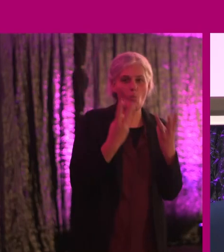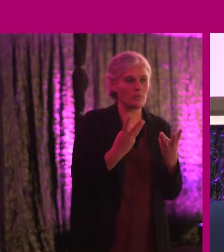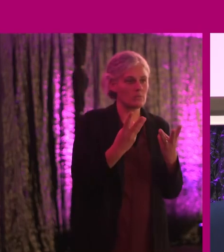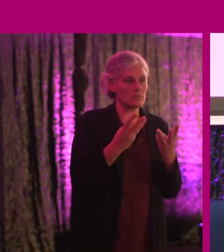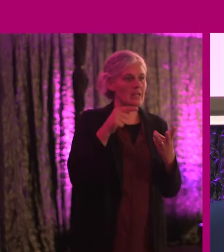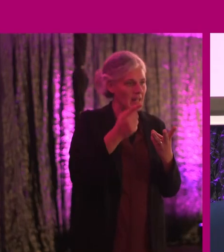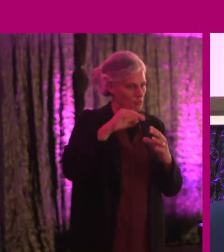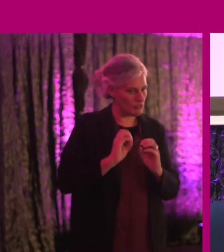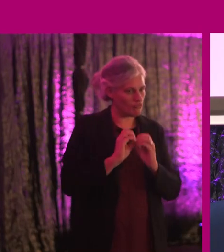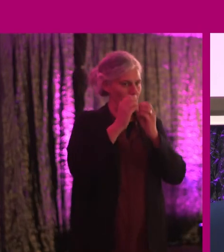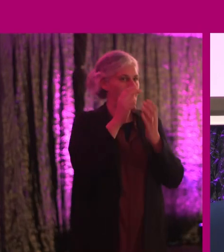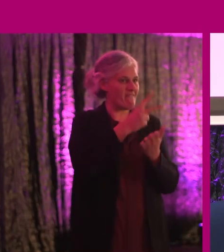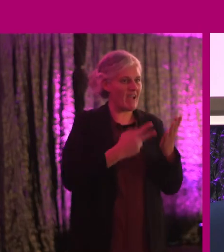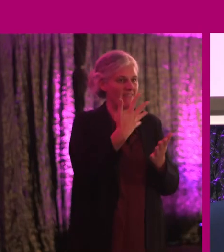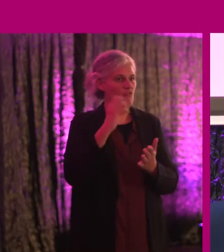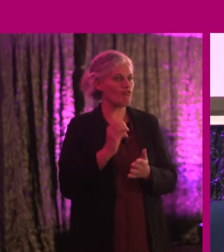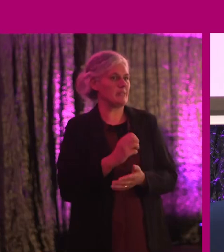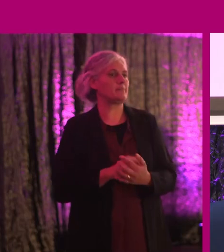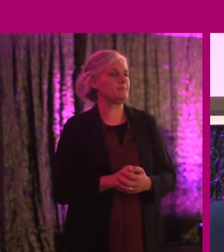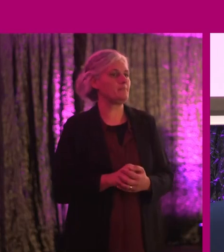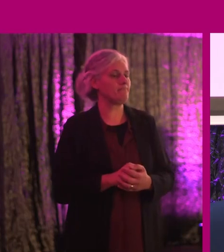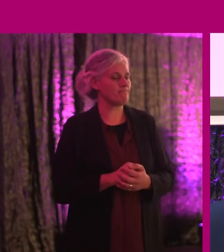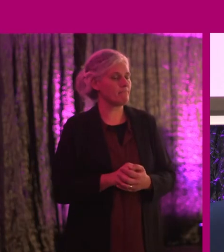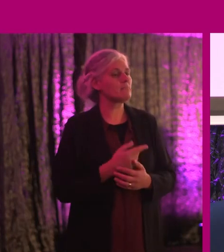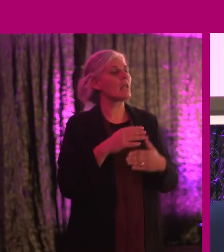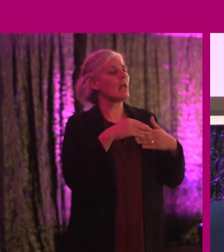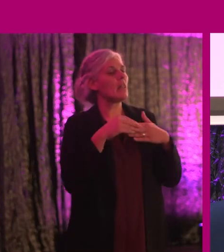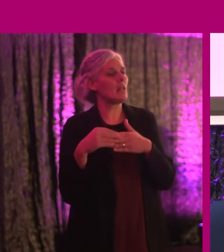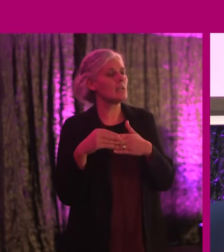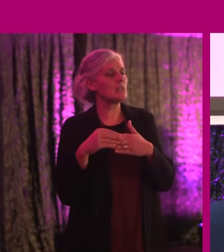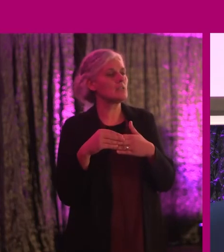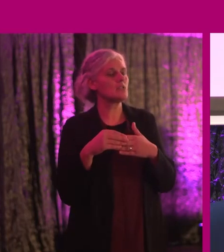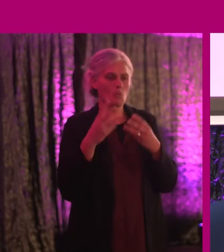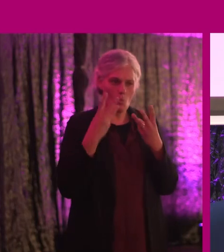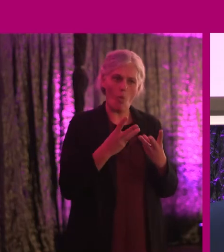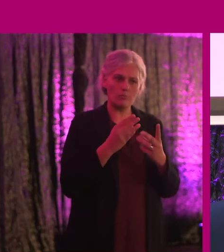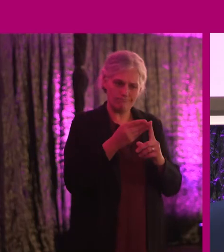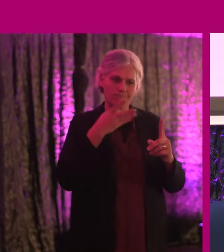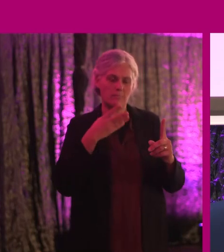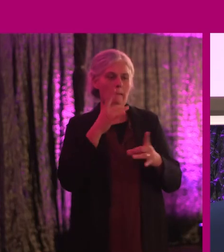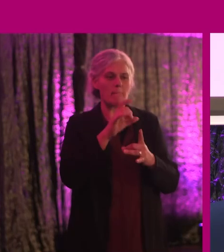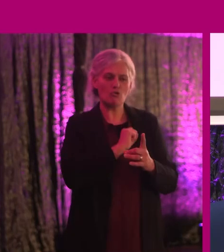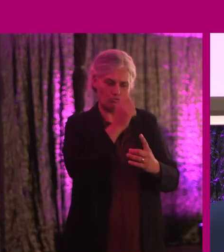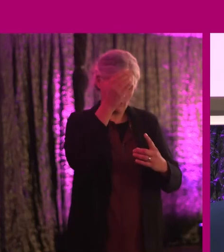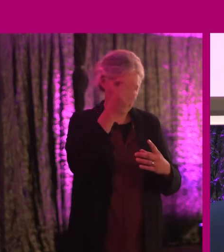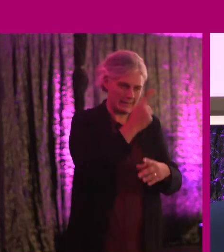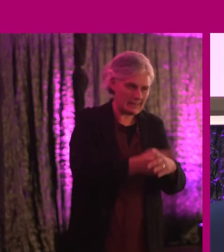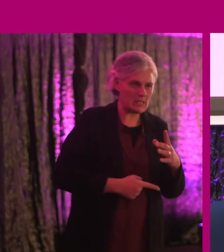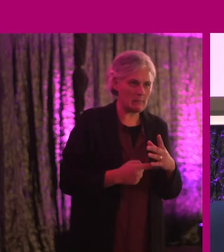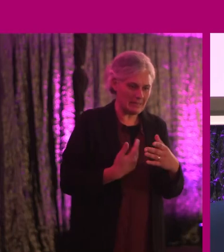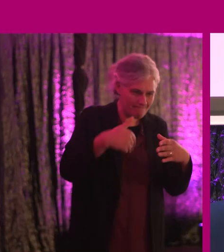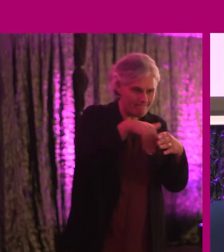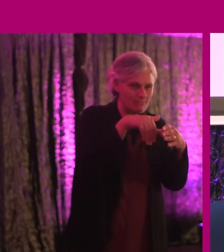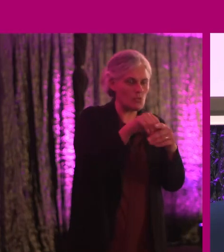is what we created the Valuable 500 for. Ending the leadership silence, getting them to be accountable, making sure disability is integrated right across our